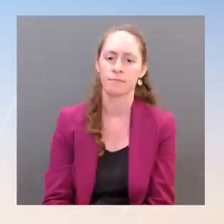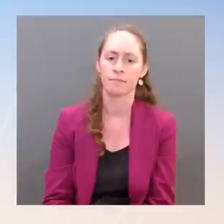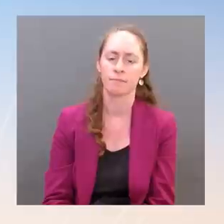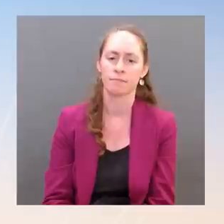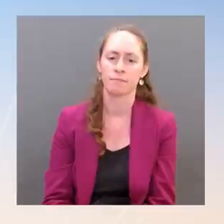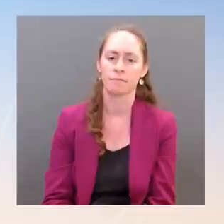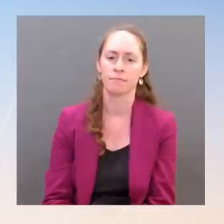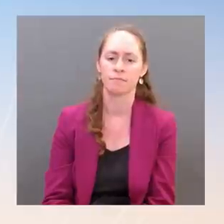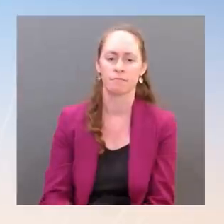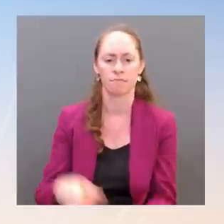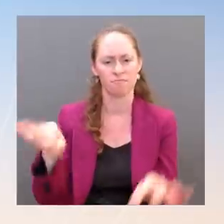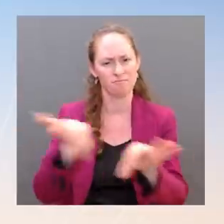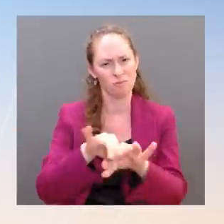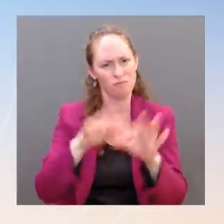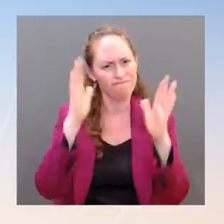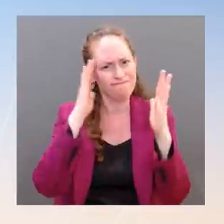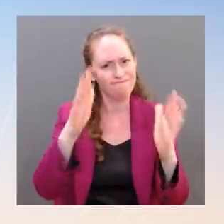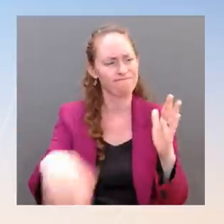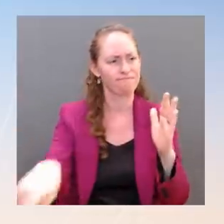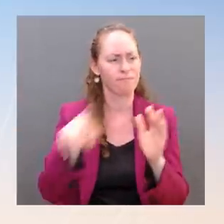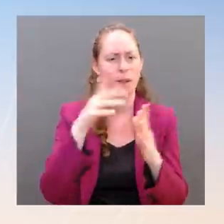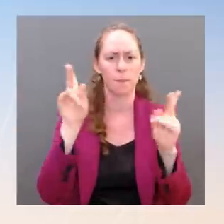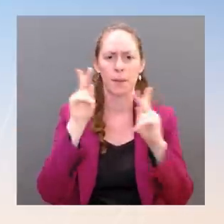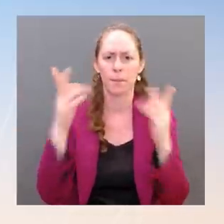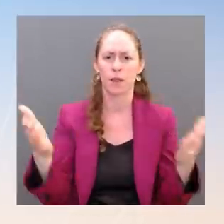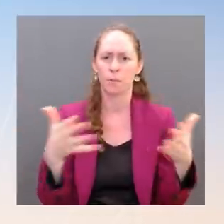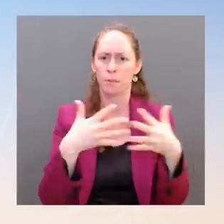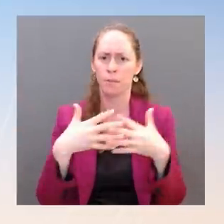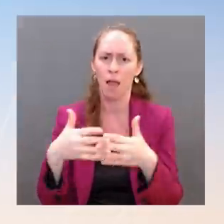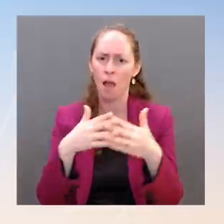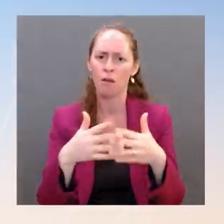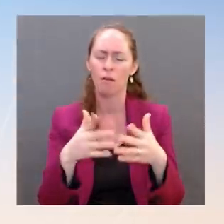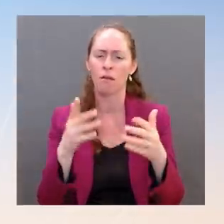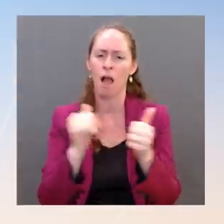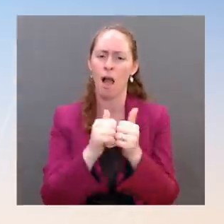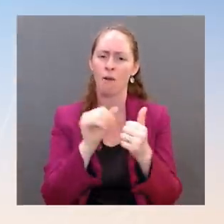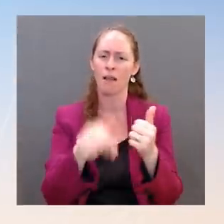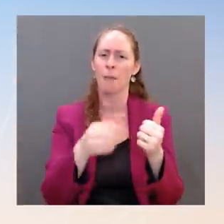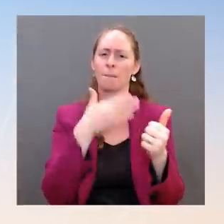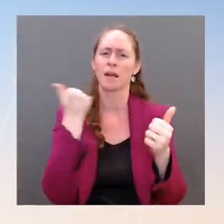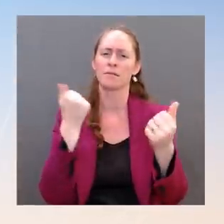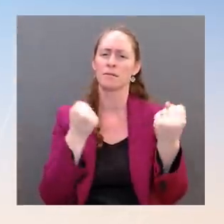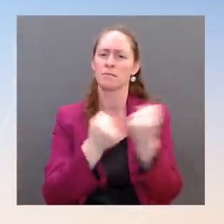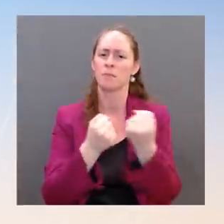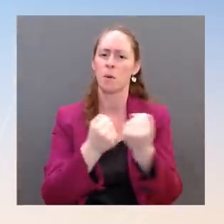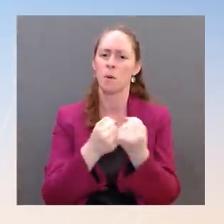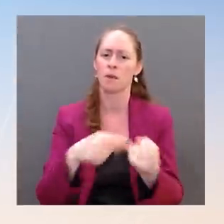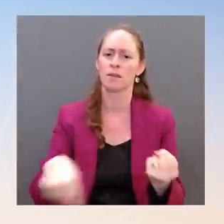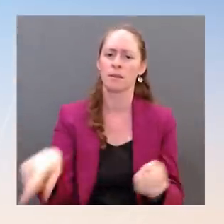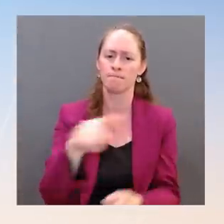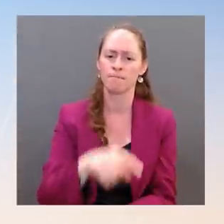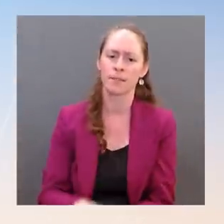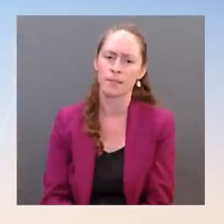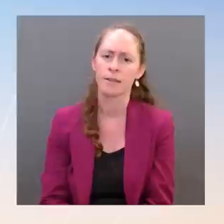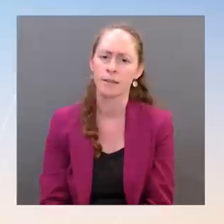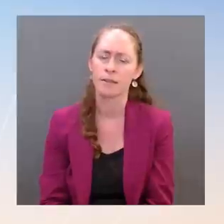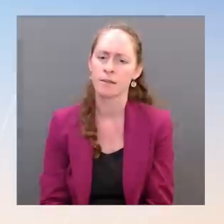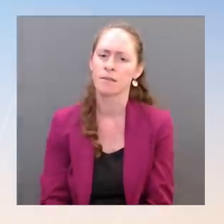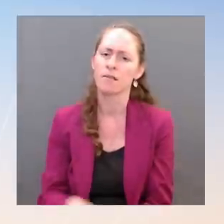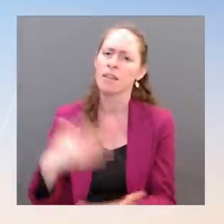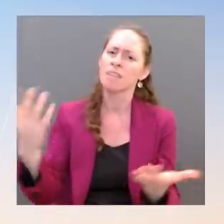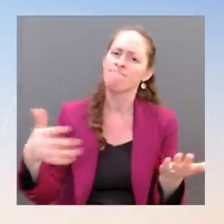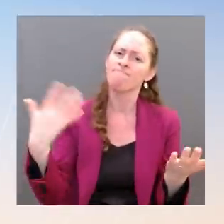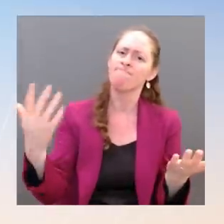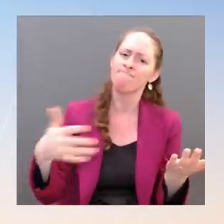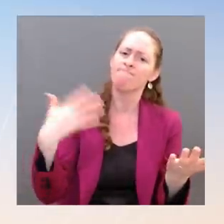what he's doing to — for the American people is co- — is — you know, is made sure that it's — it happens, right? Because what the what the other side is trying